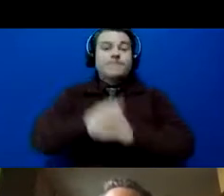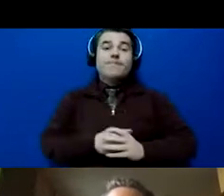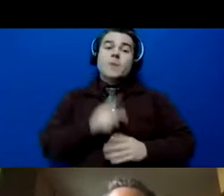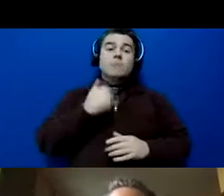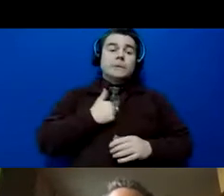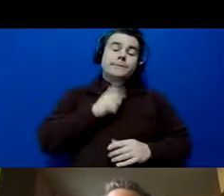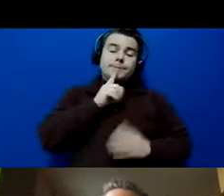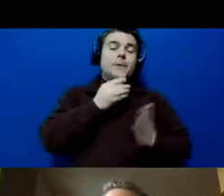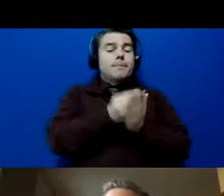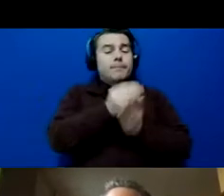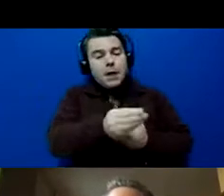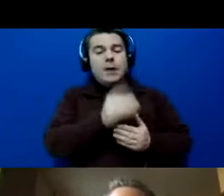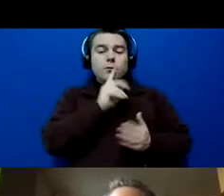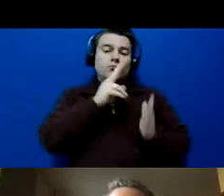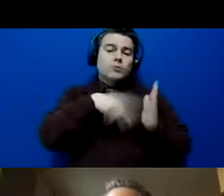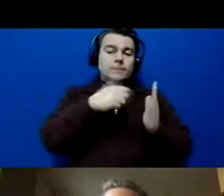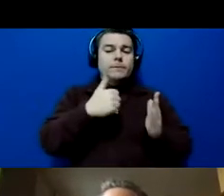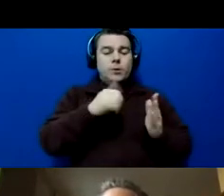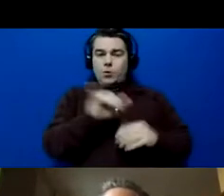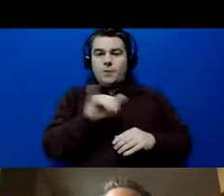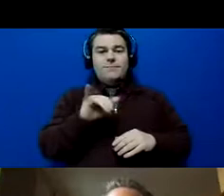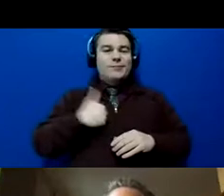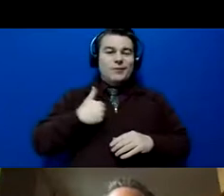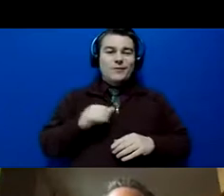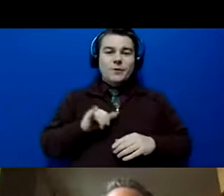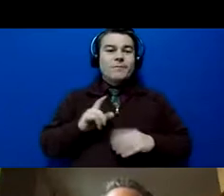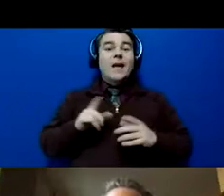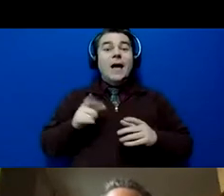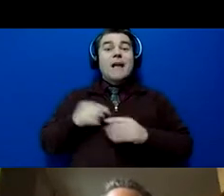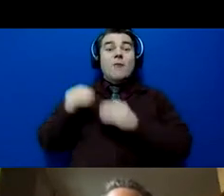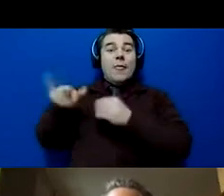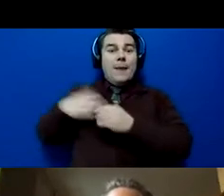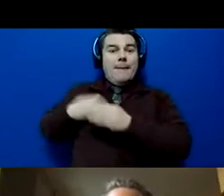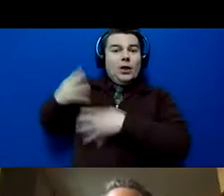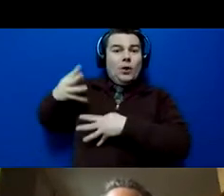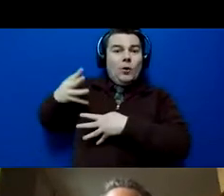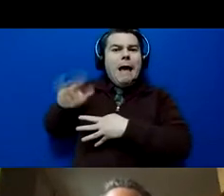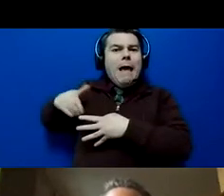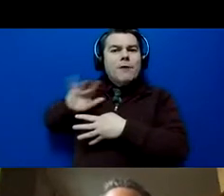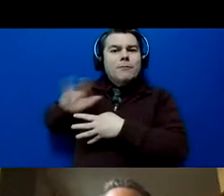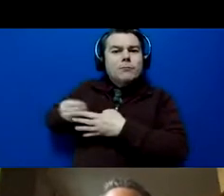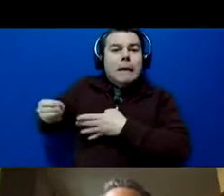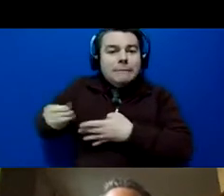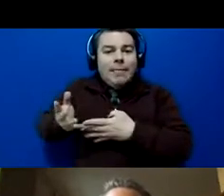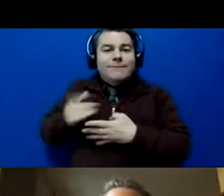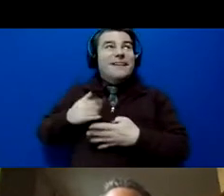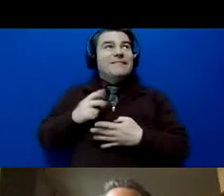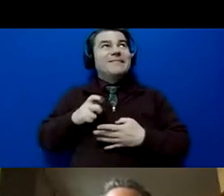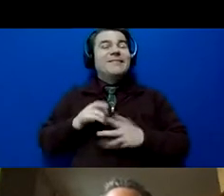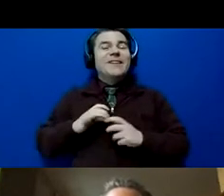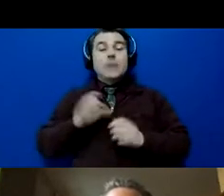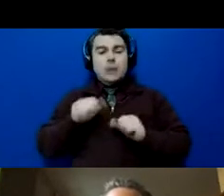and reading it as well. It's in my queue. I just haven't pushed by, so I need to do that. You can buy it electronically,